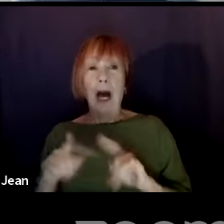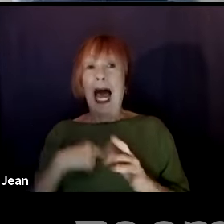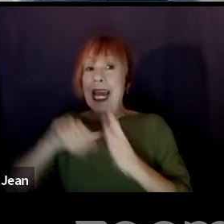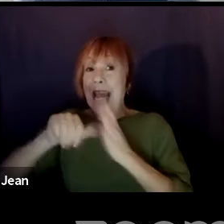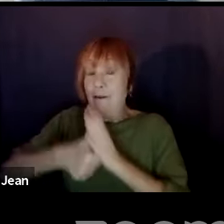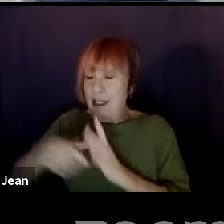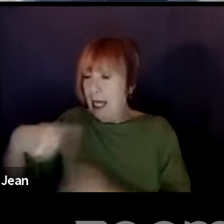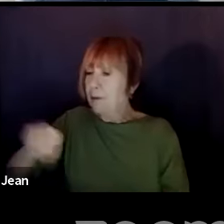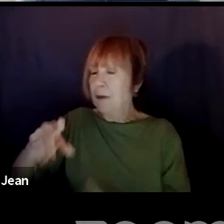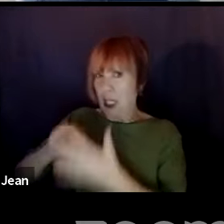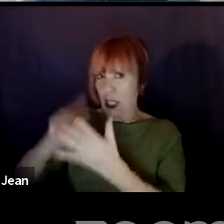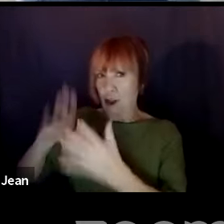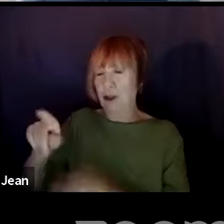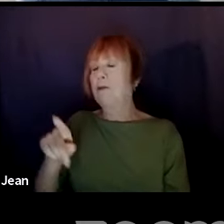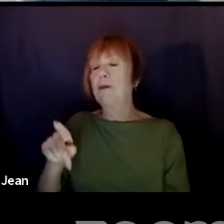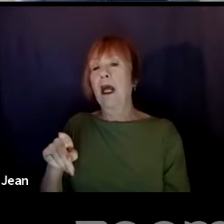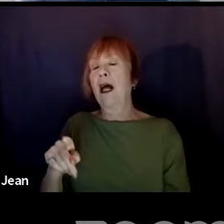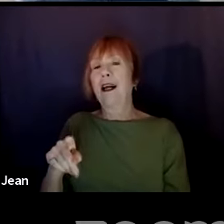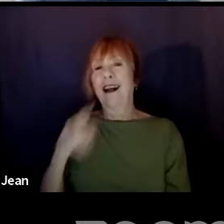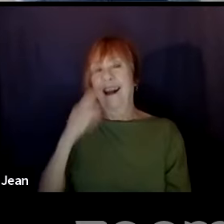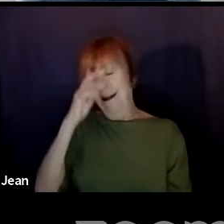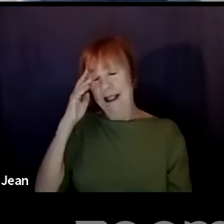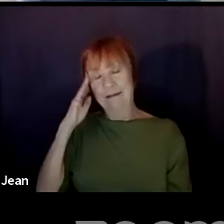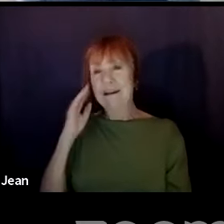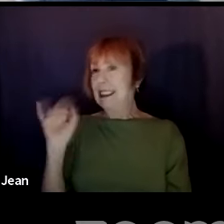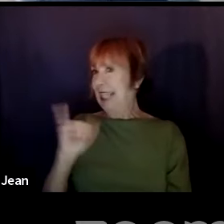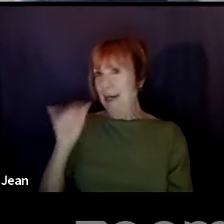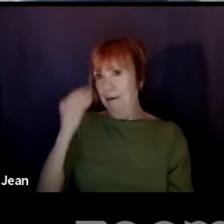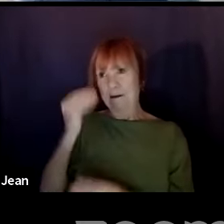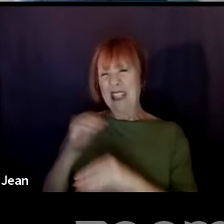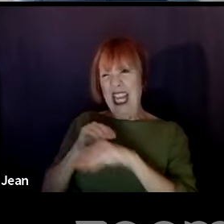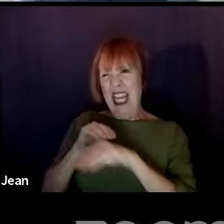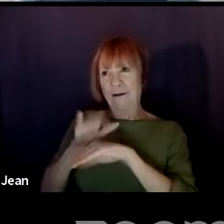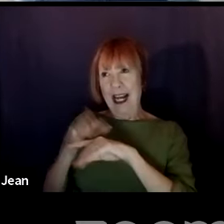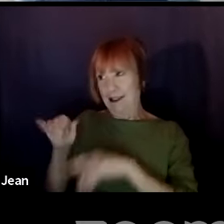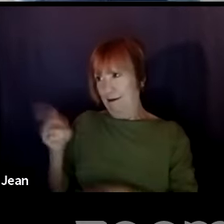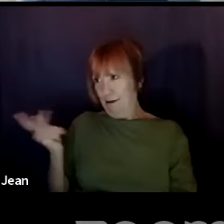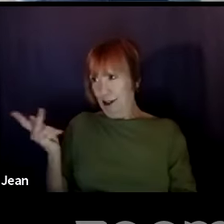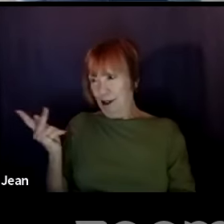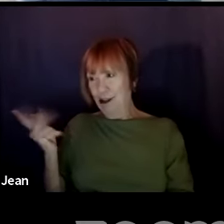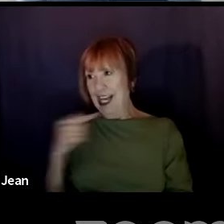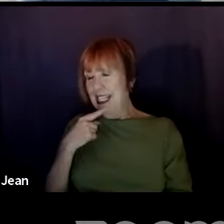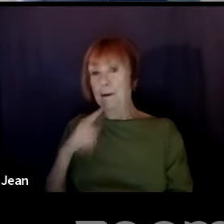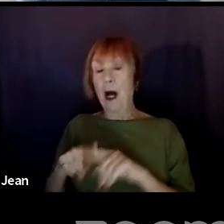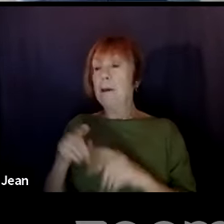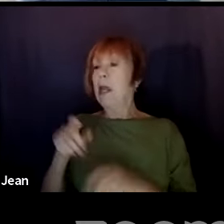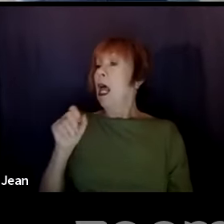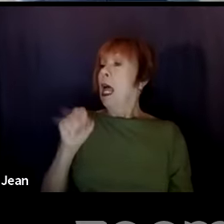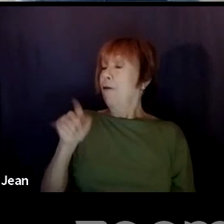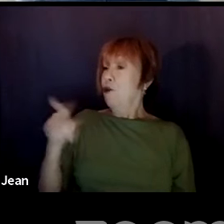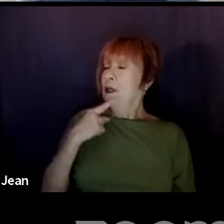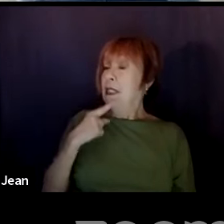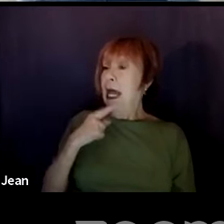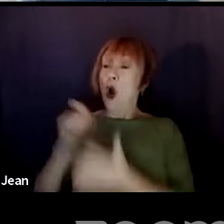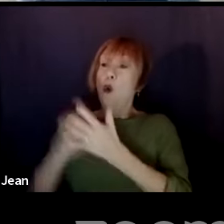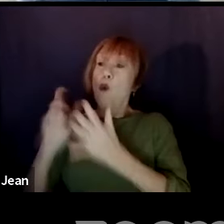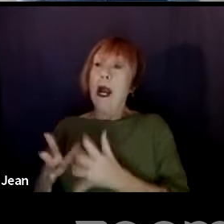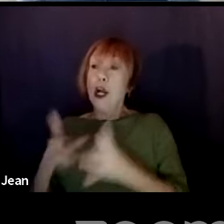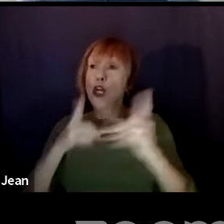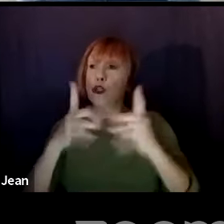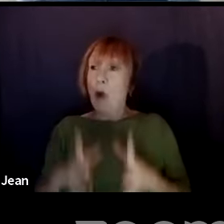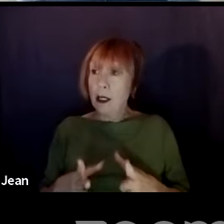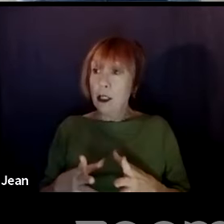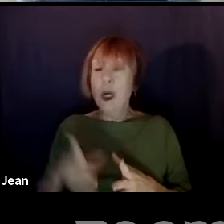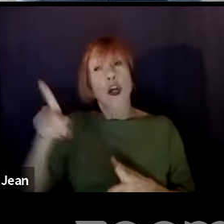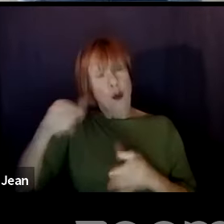that, besides the great advice that both of you gave, is ultimately, if you're saying you're a writer-director, then you have to follow the rules of a